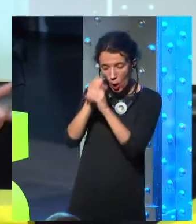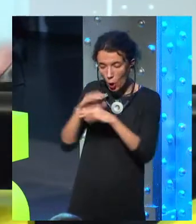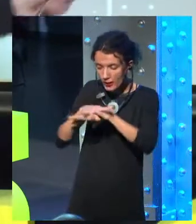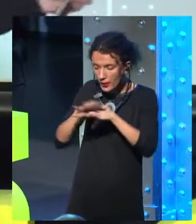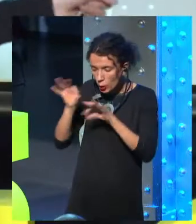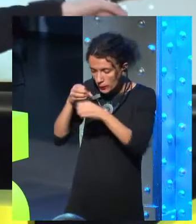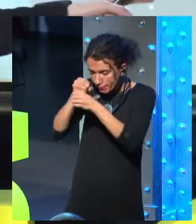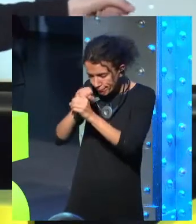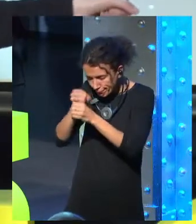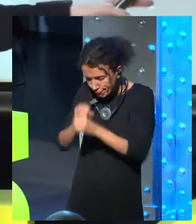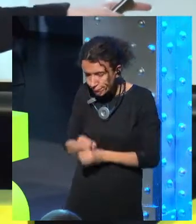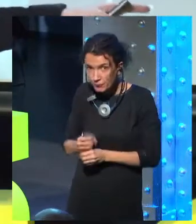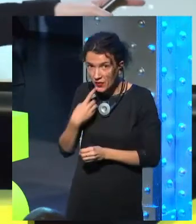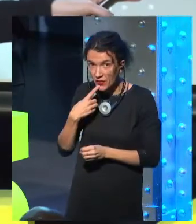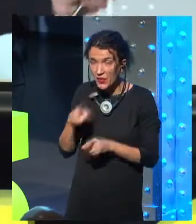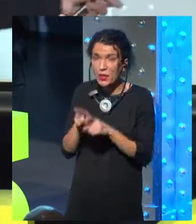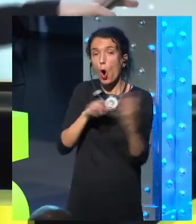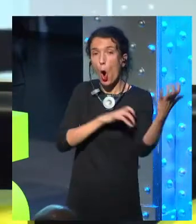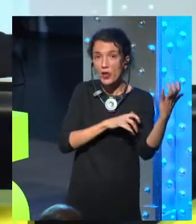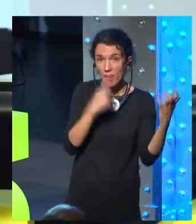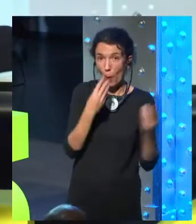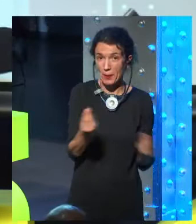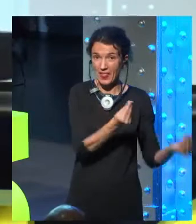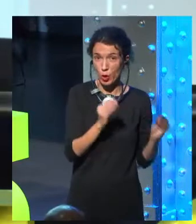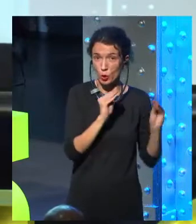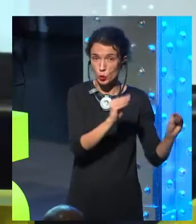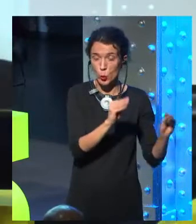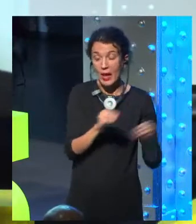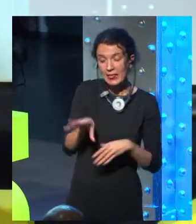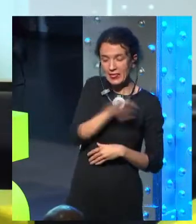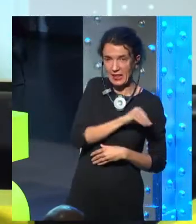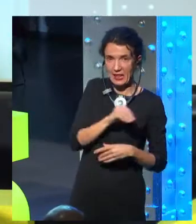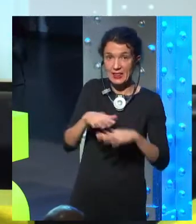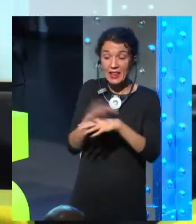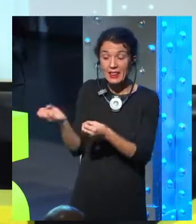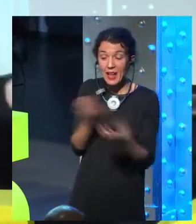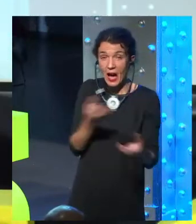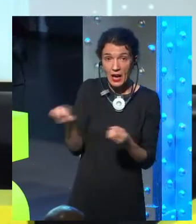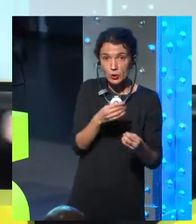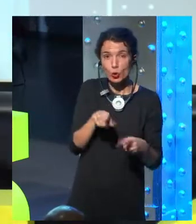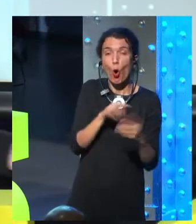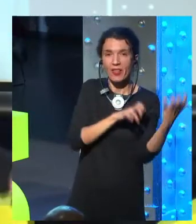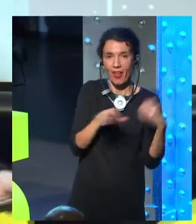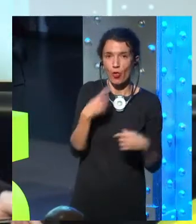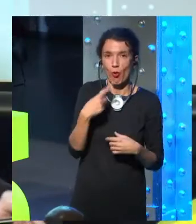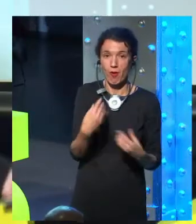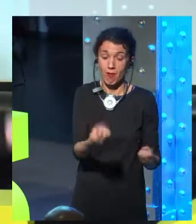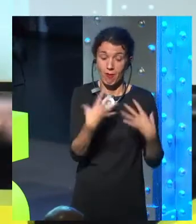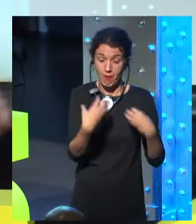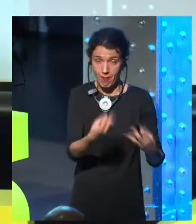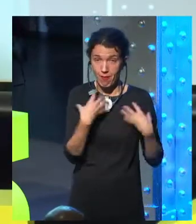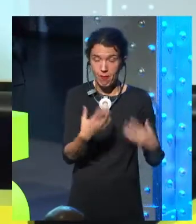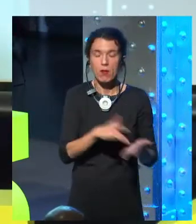Now all of these people are freed up because this machine is 1,500 times faster than a human. All of the post-doctoral researchers